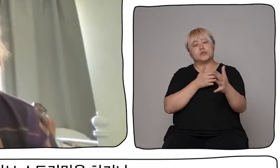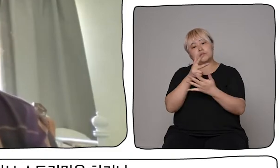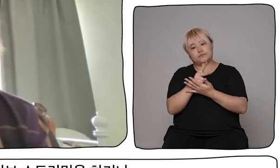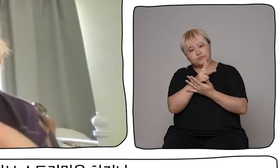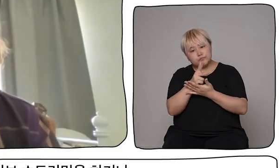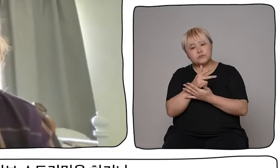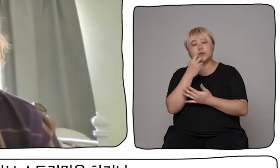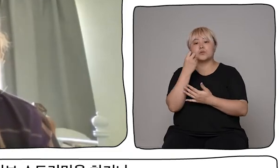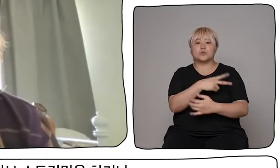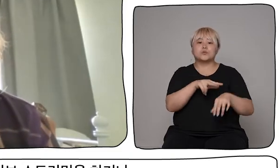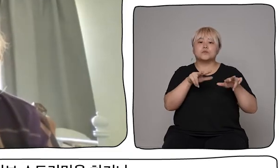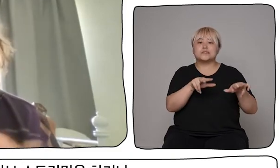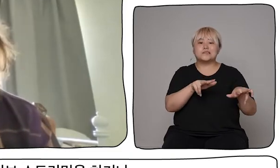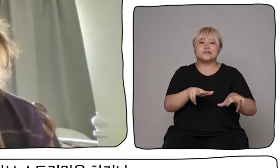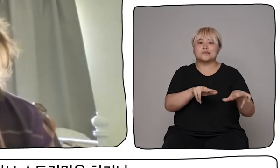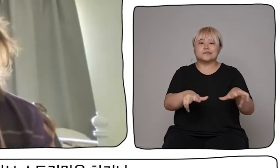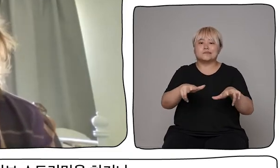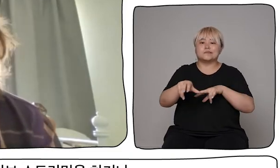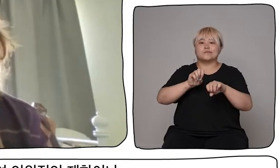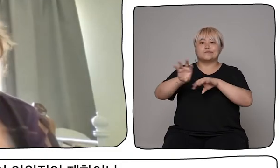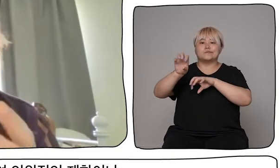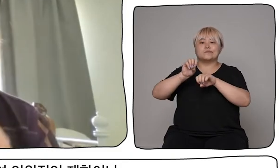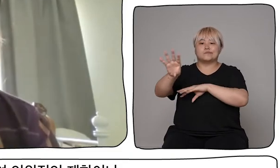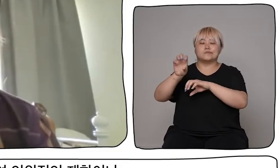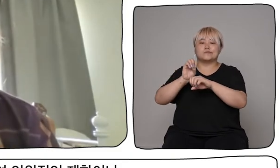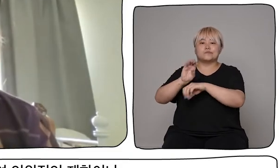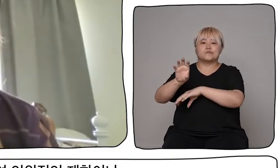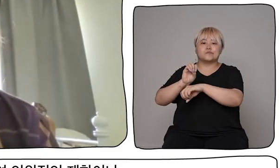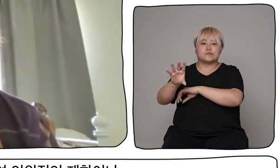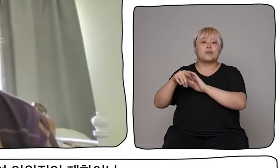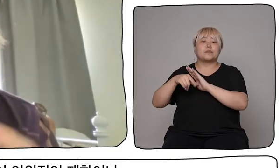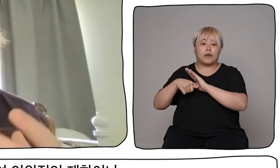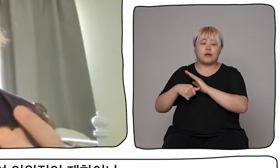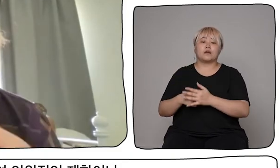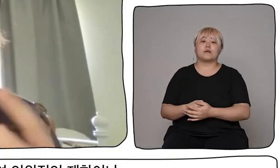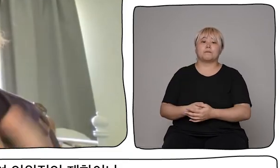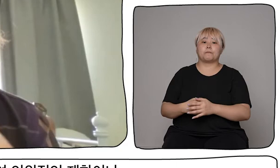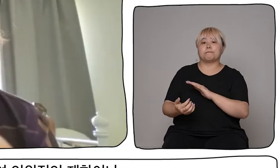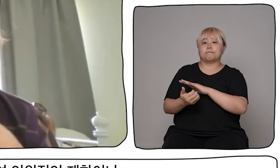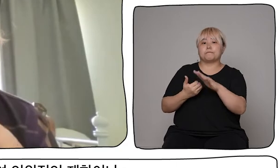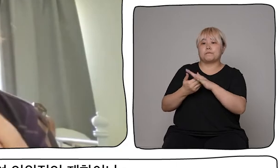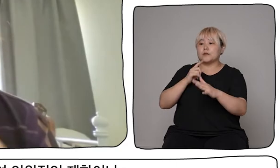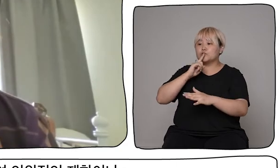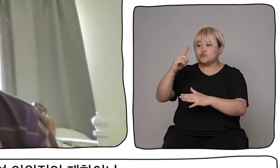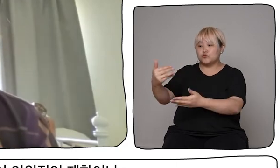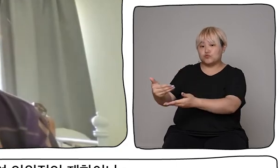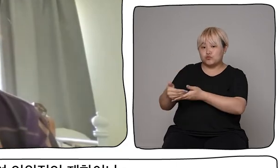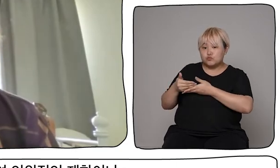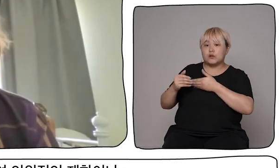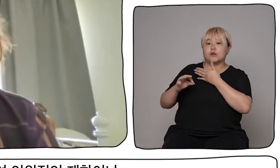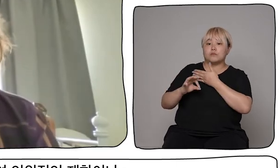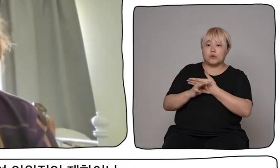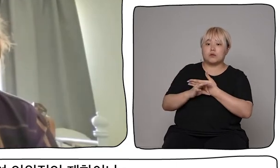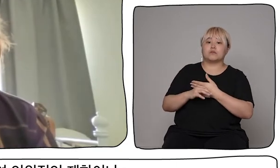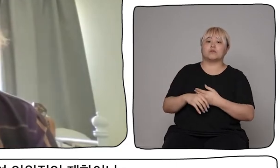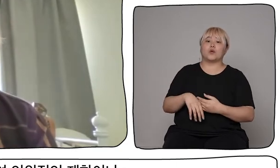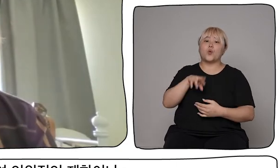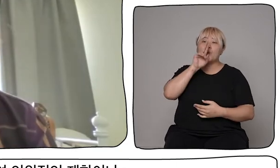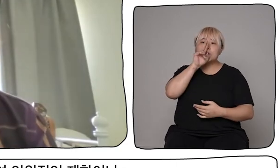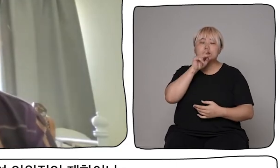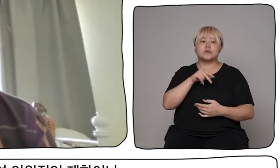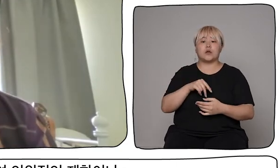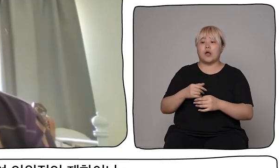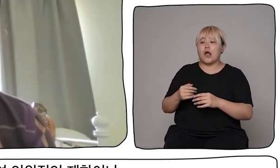recording it and live streaming it anyway, or if it's digitally native work, not artificially restricting it, not creating a